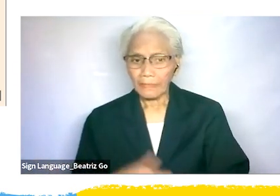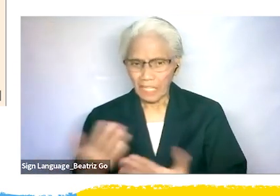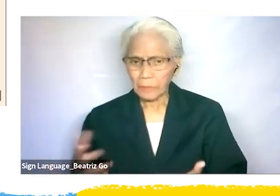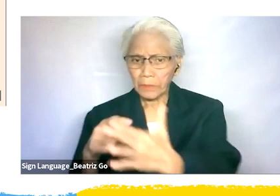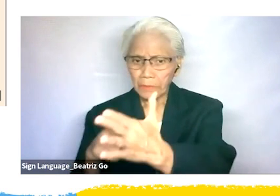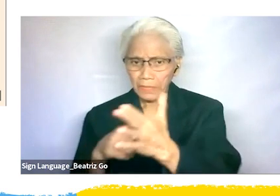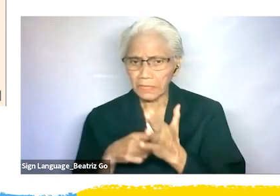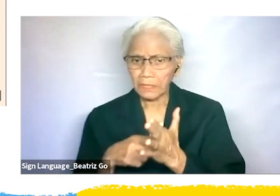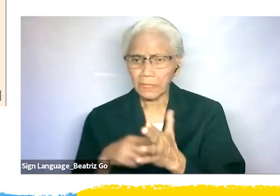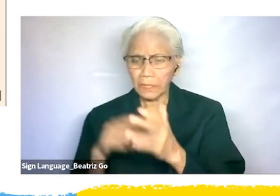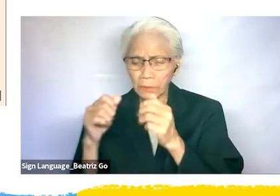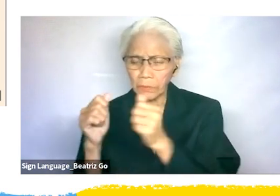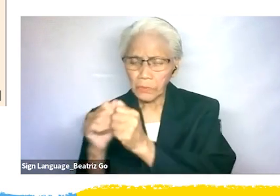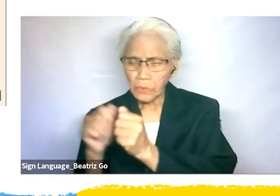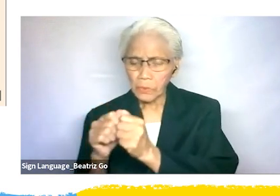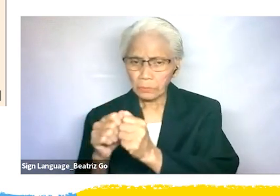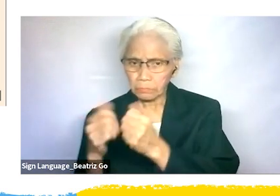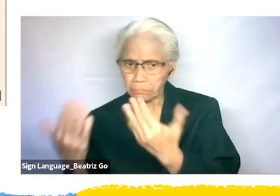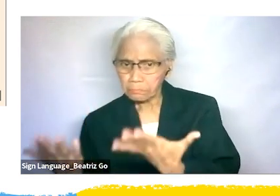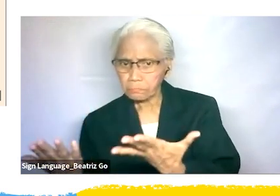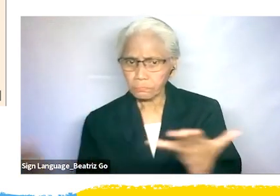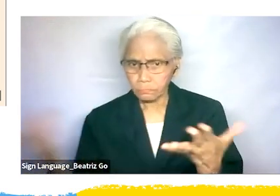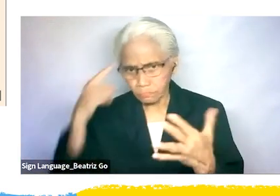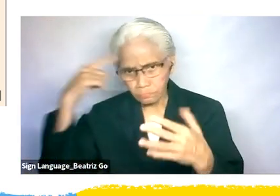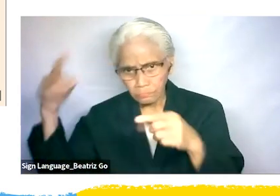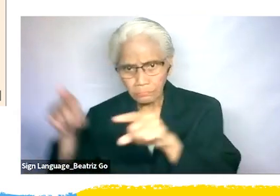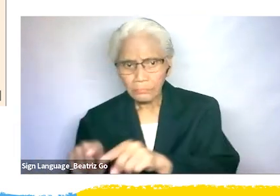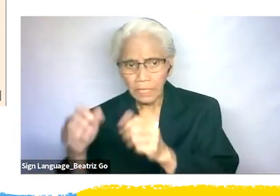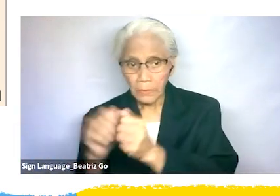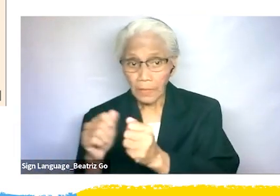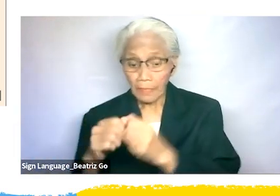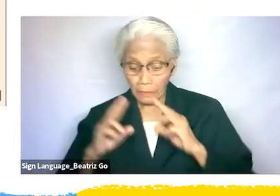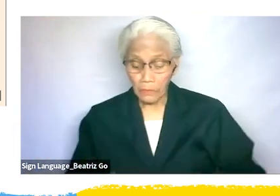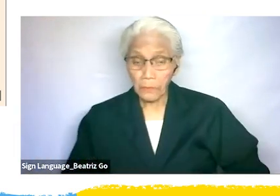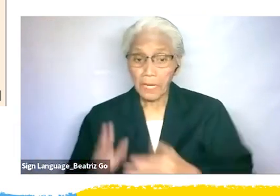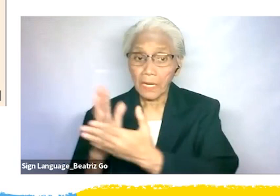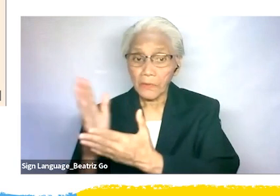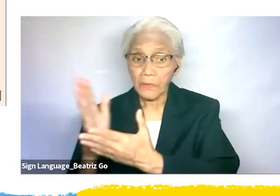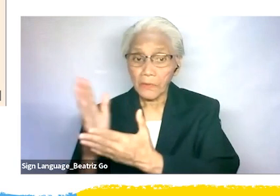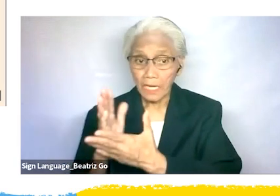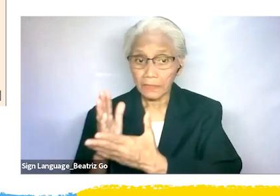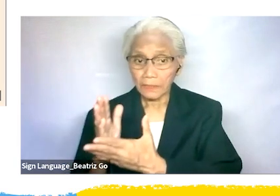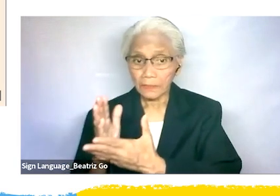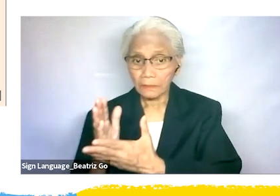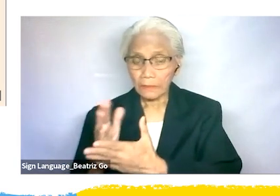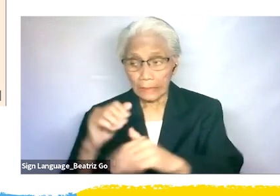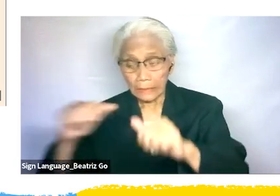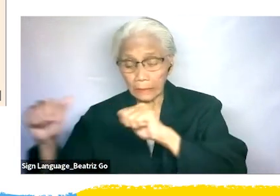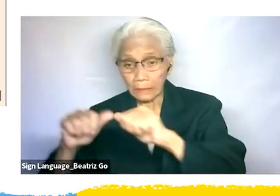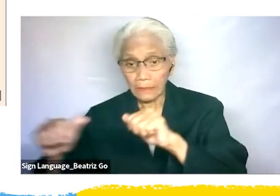with the Human Rights Standards in their activities. A of public statements